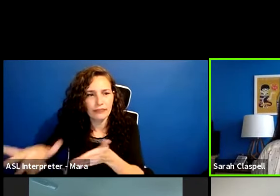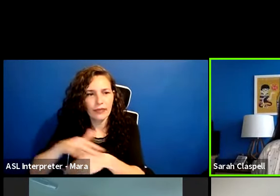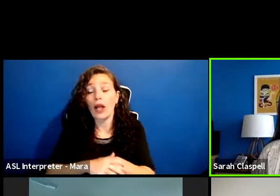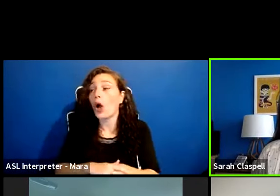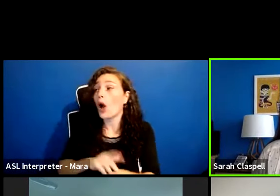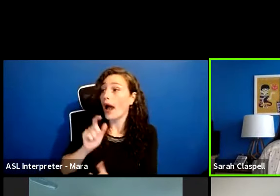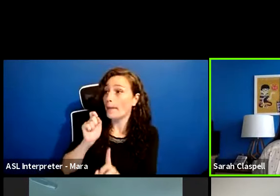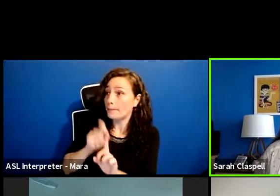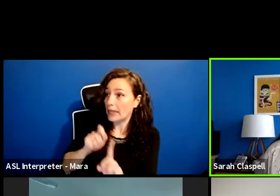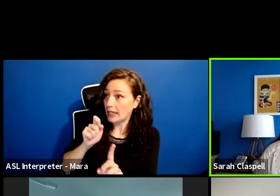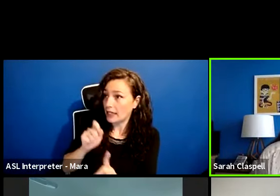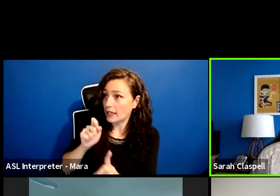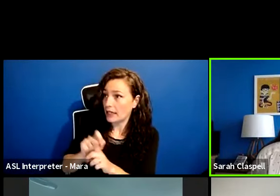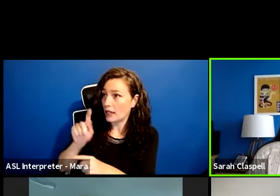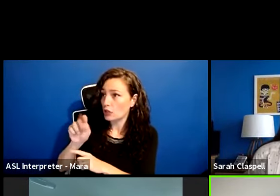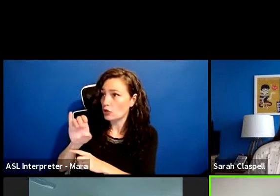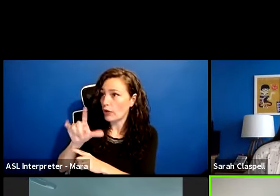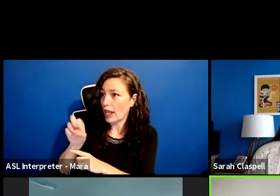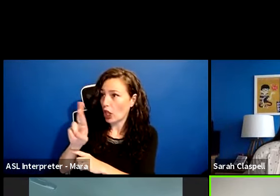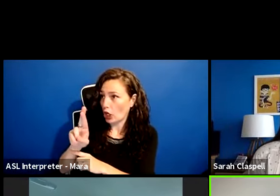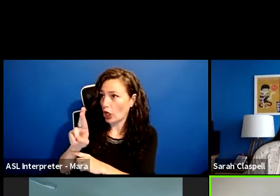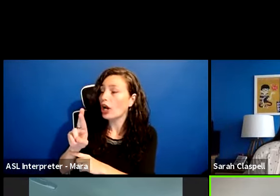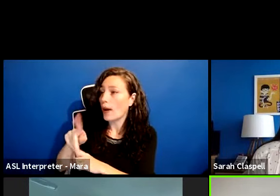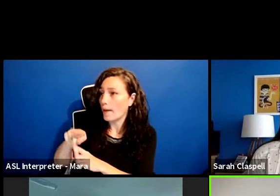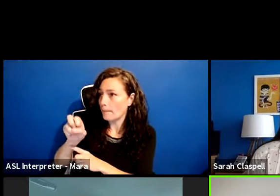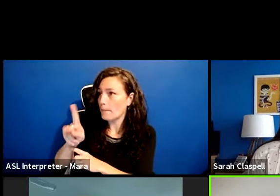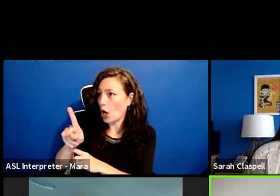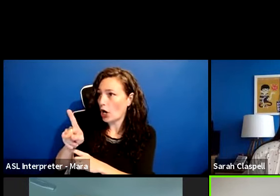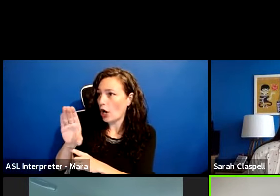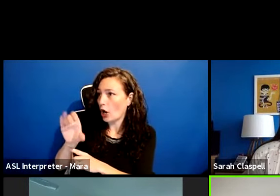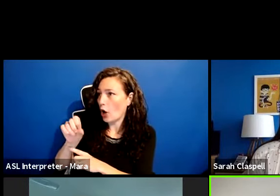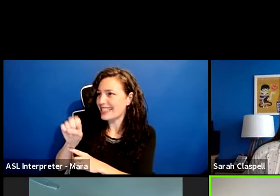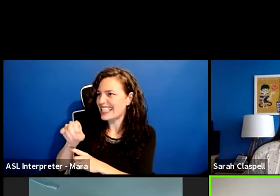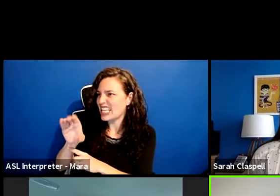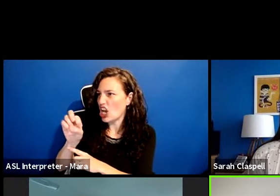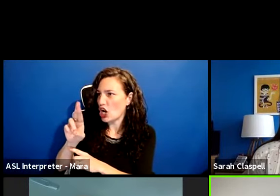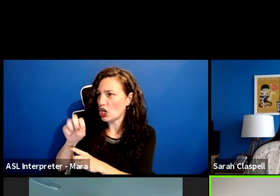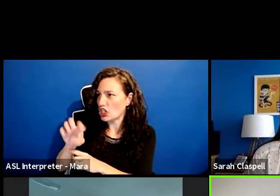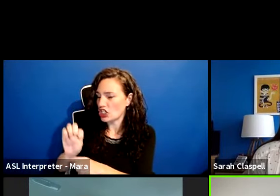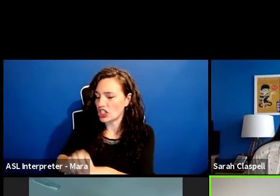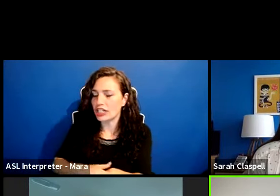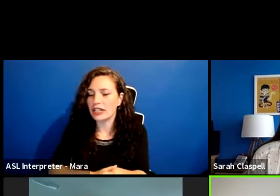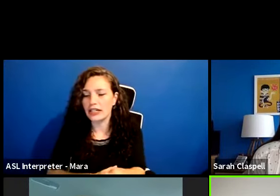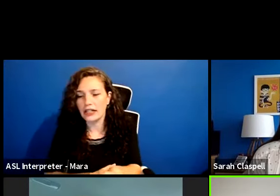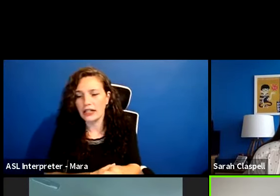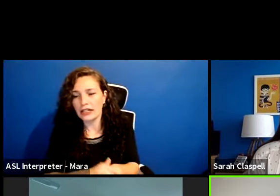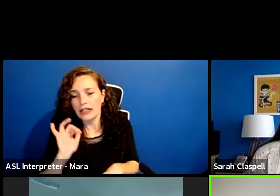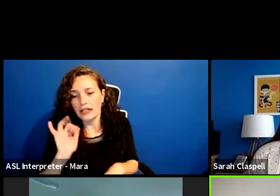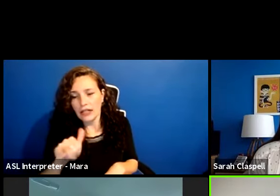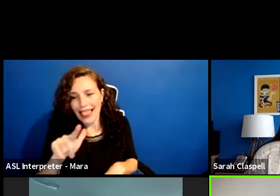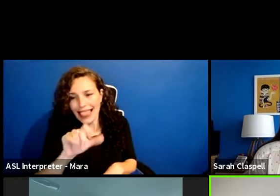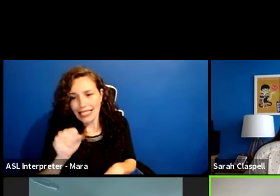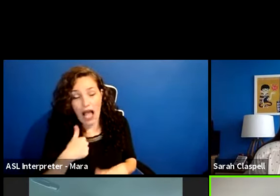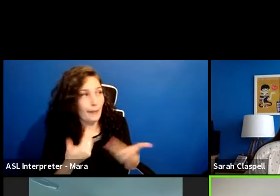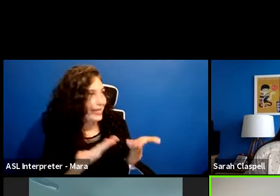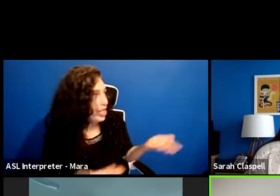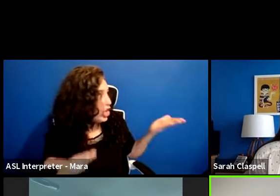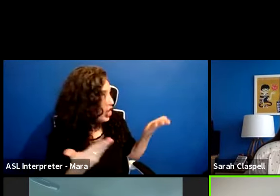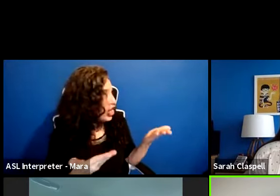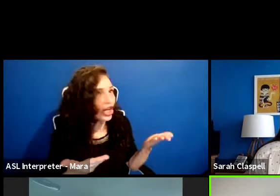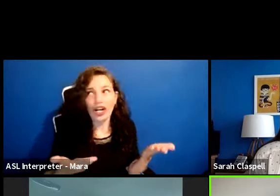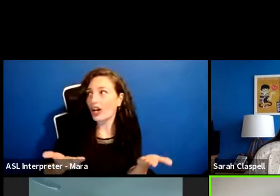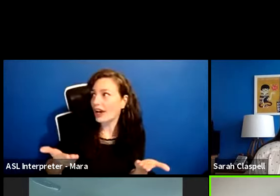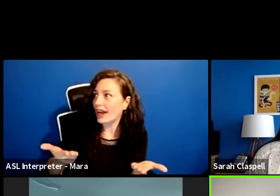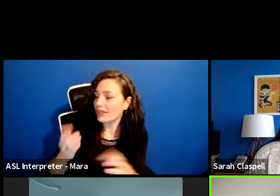concierge. Let's see it Lisa. Okay. So I'm here. have this trailer park. Like the real estate person is really